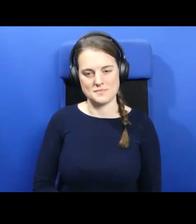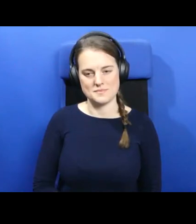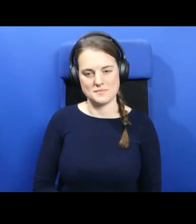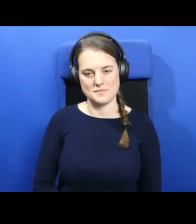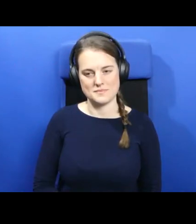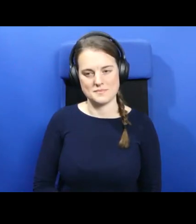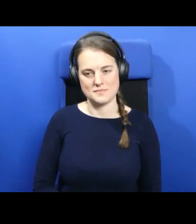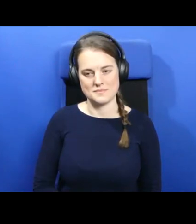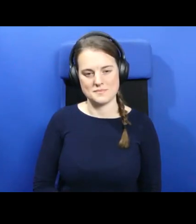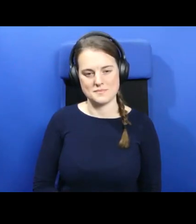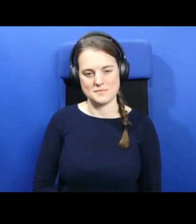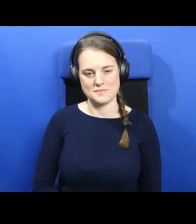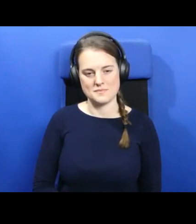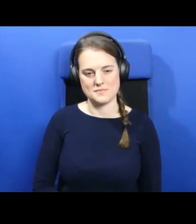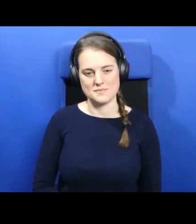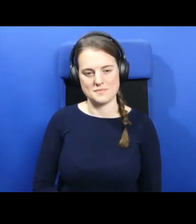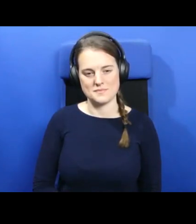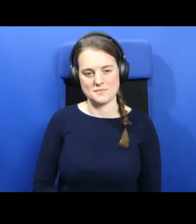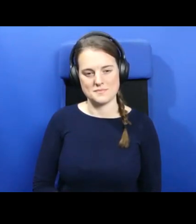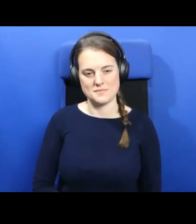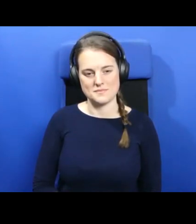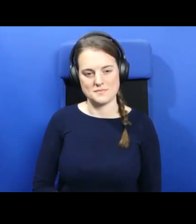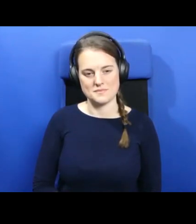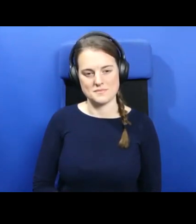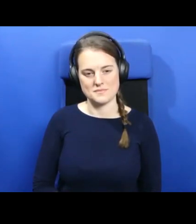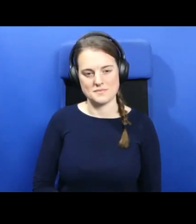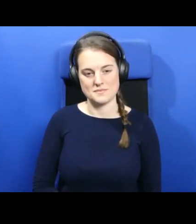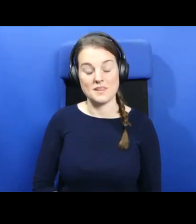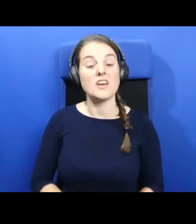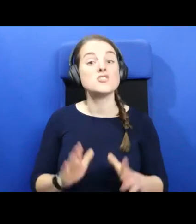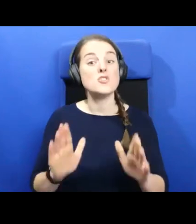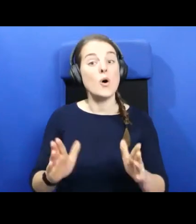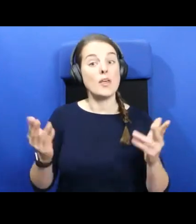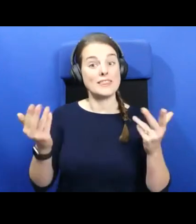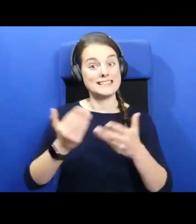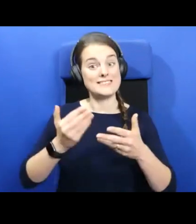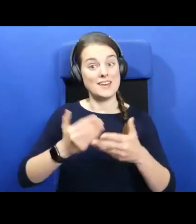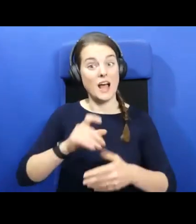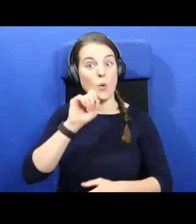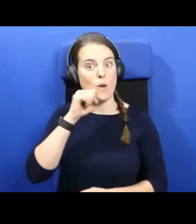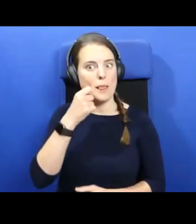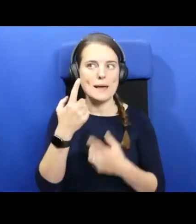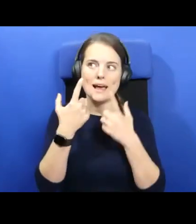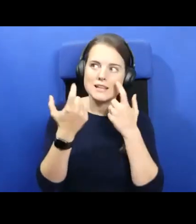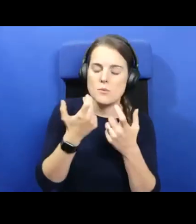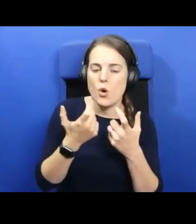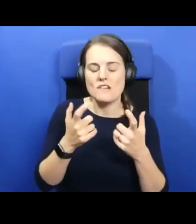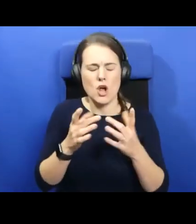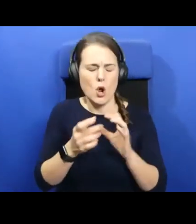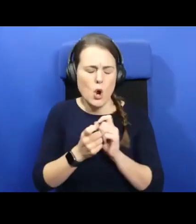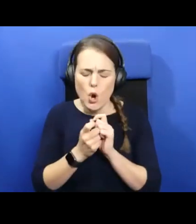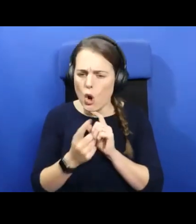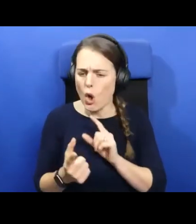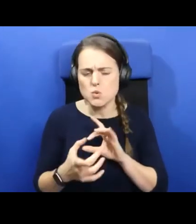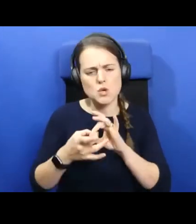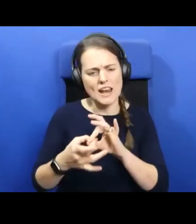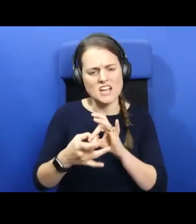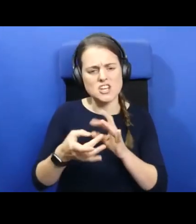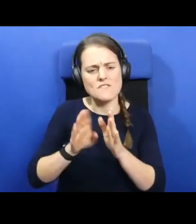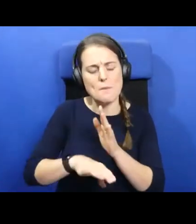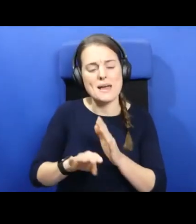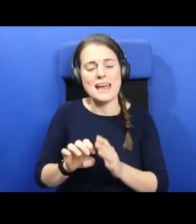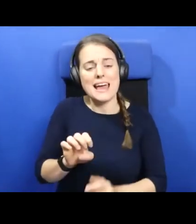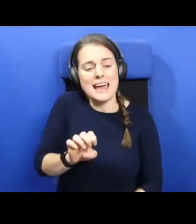gáhéaibh da Cwira na Hairan. This evening I will be exploring the close connection between the saints of East Ulster